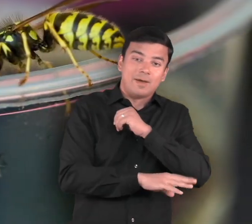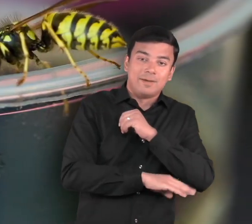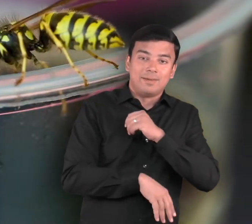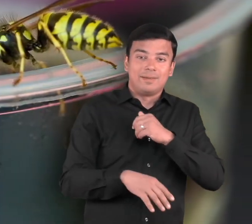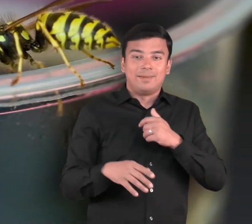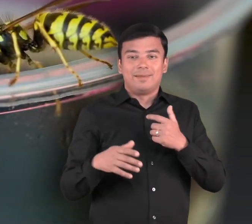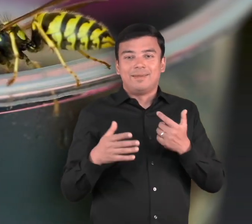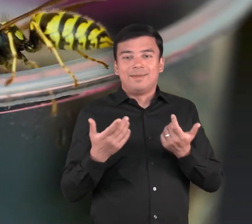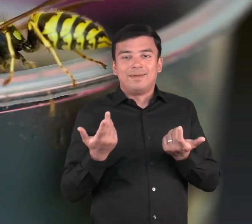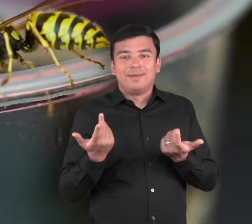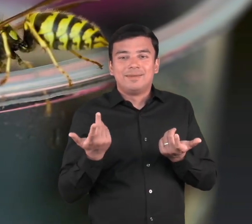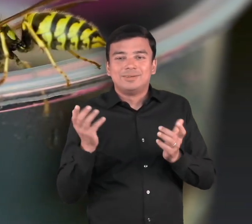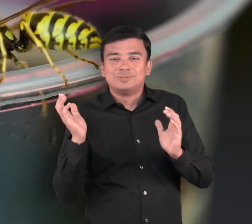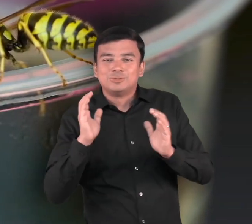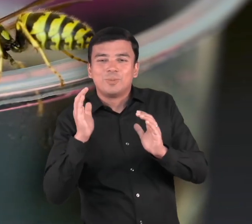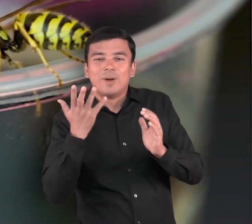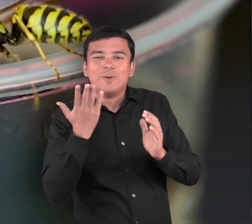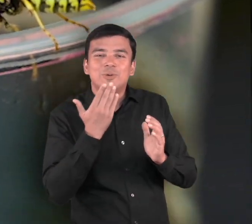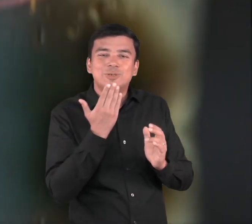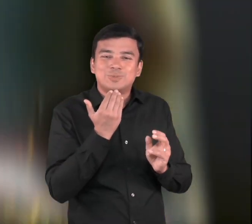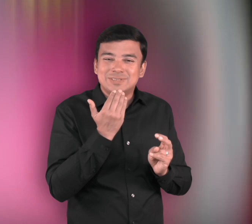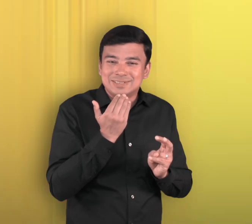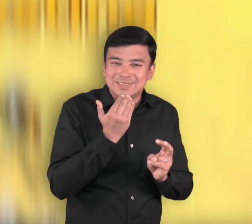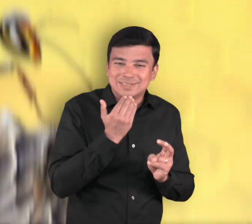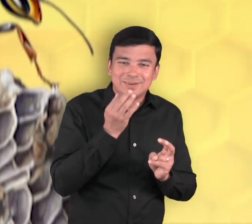especially if you have candy or sodas.